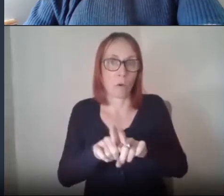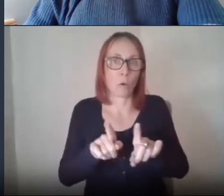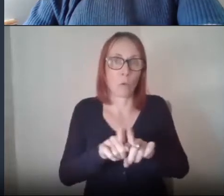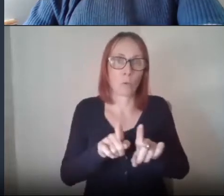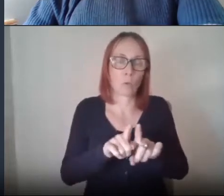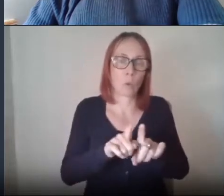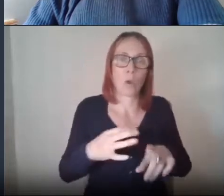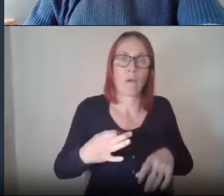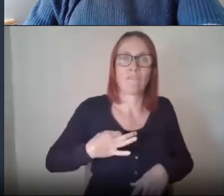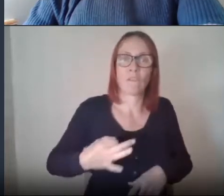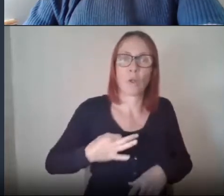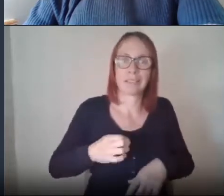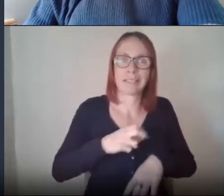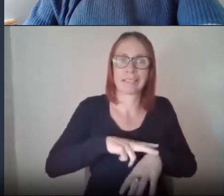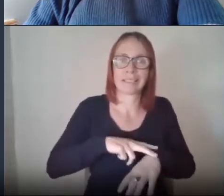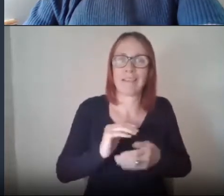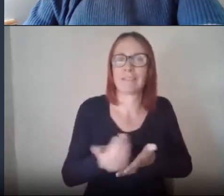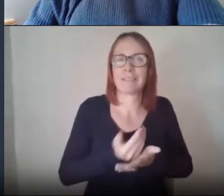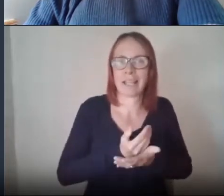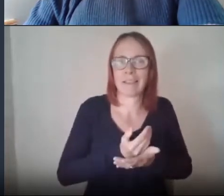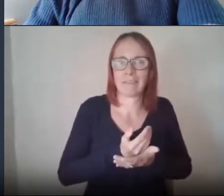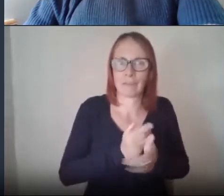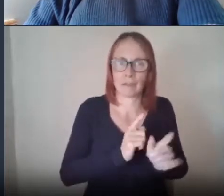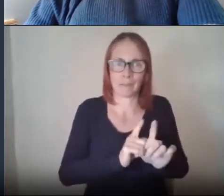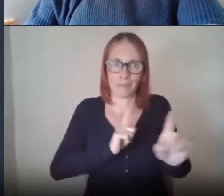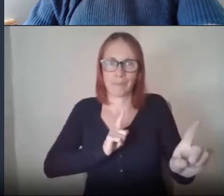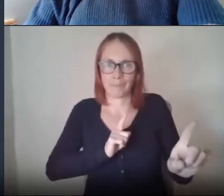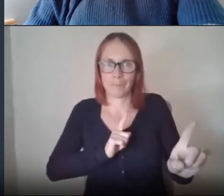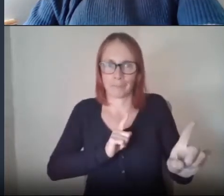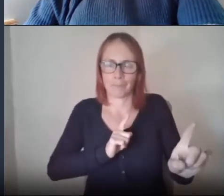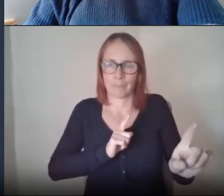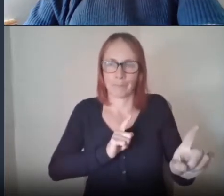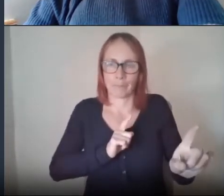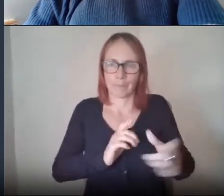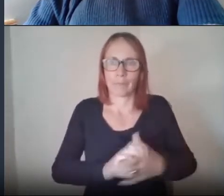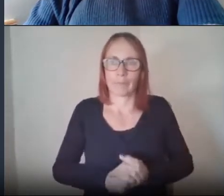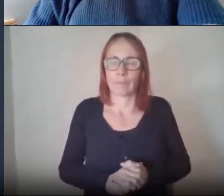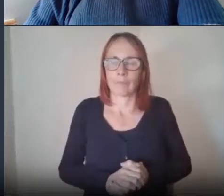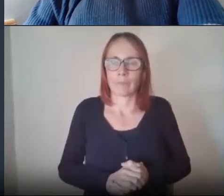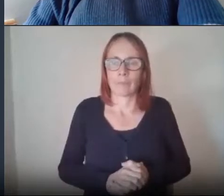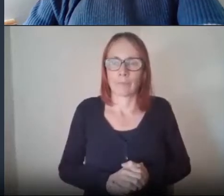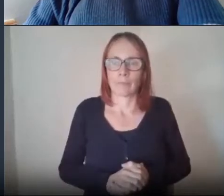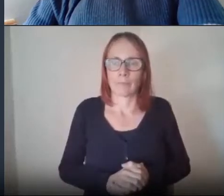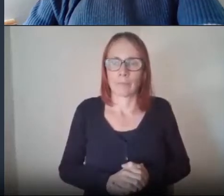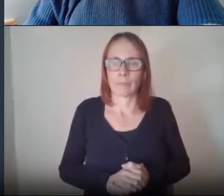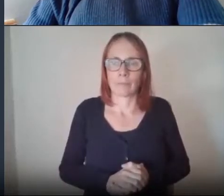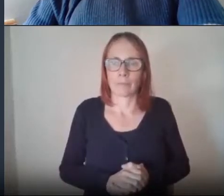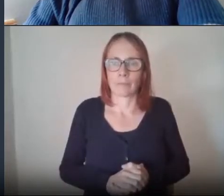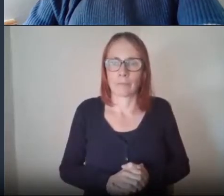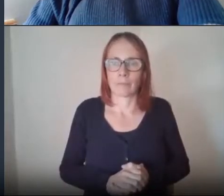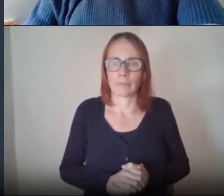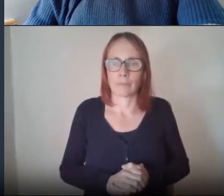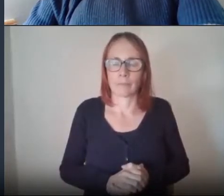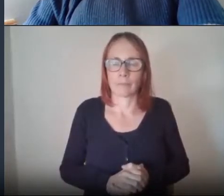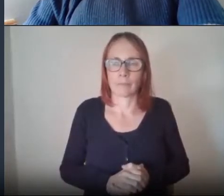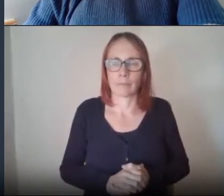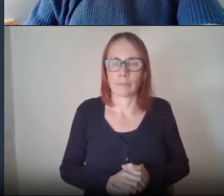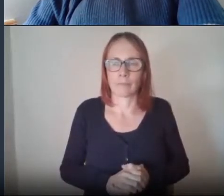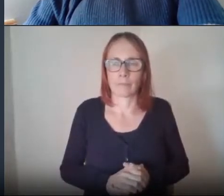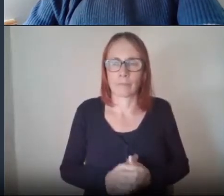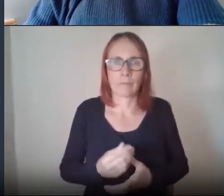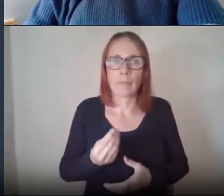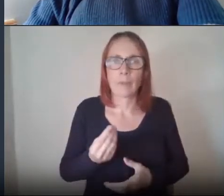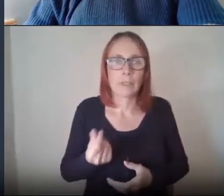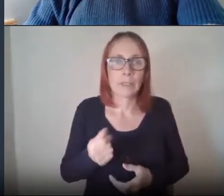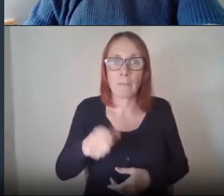staff safe as well as the people coming through and for those that couldn't uh get in